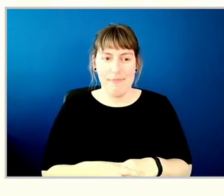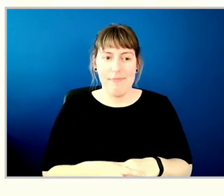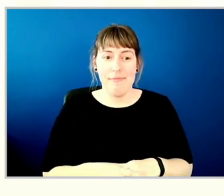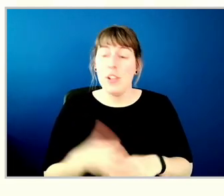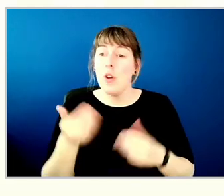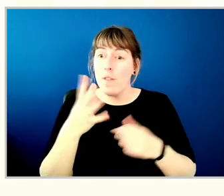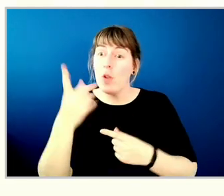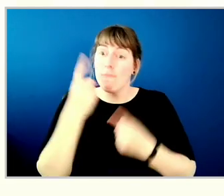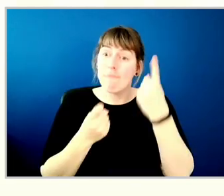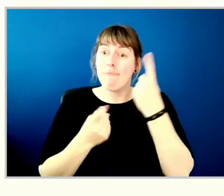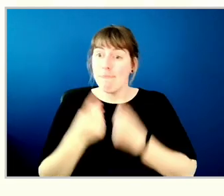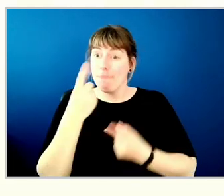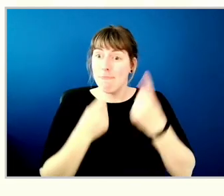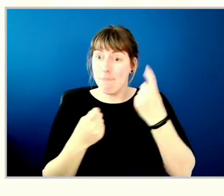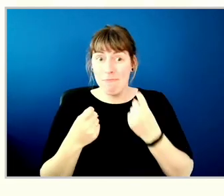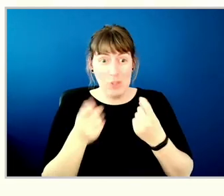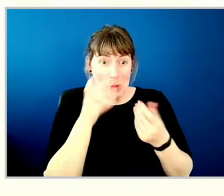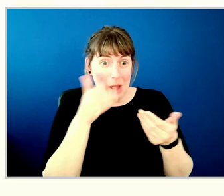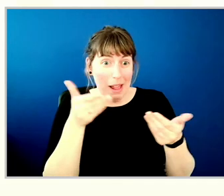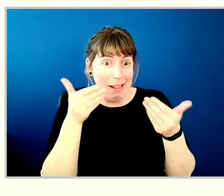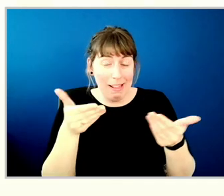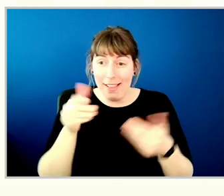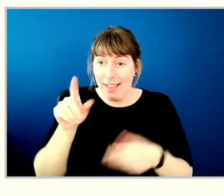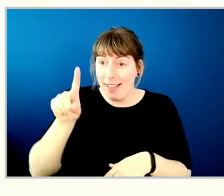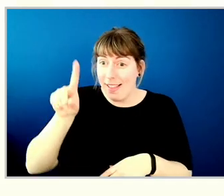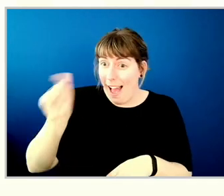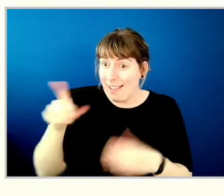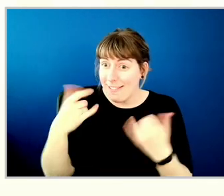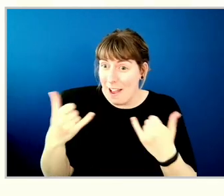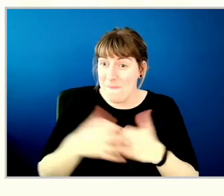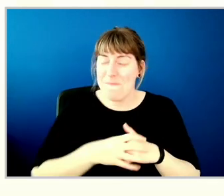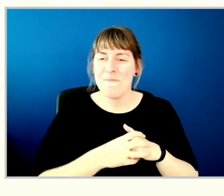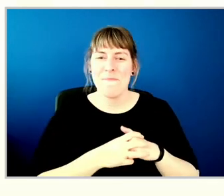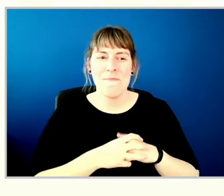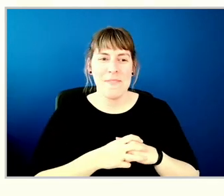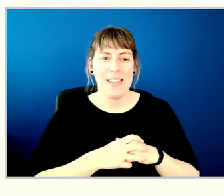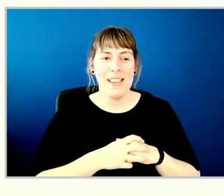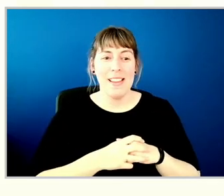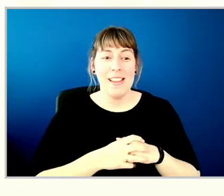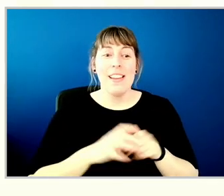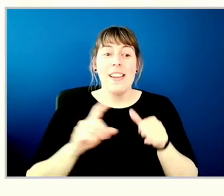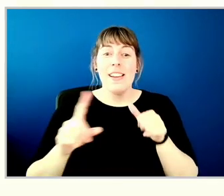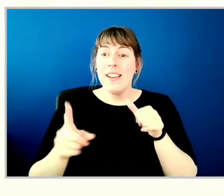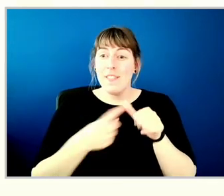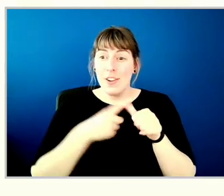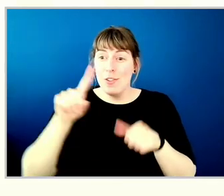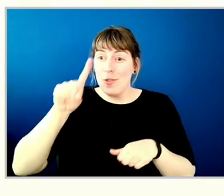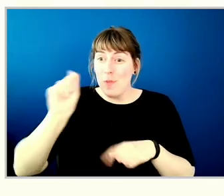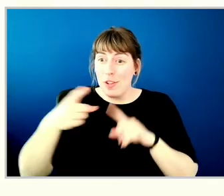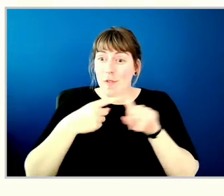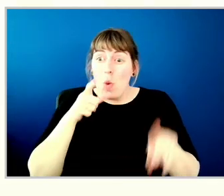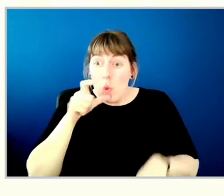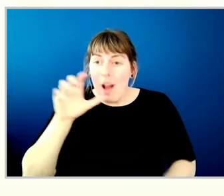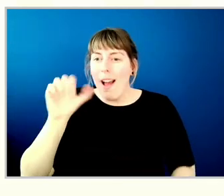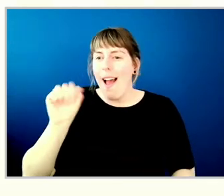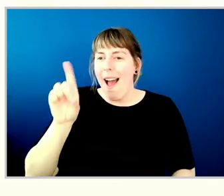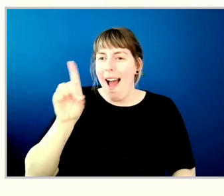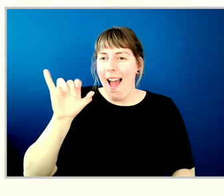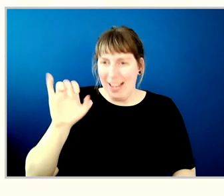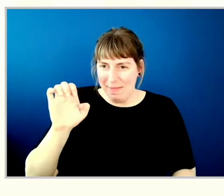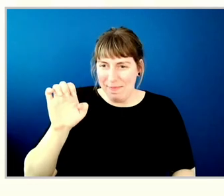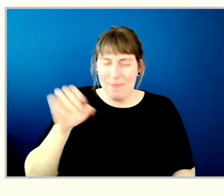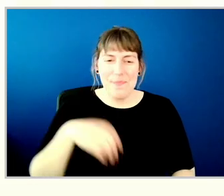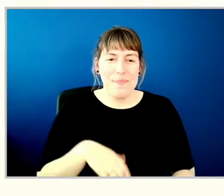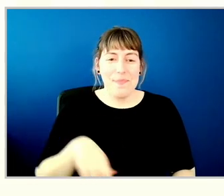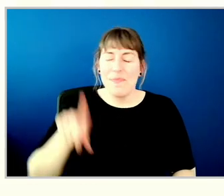meeting, and so we'll go to those right now. Our first question is from Addy. What are